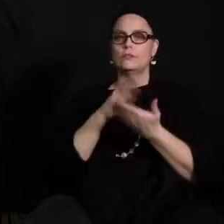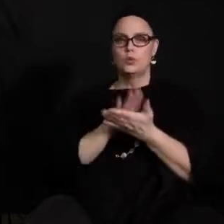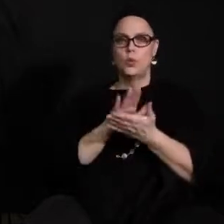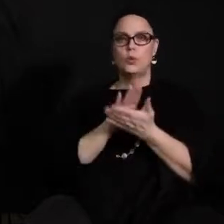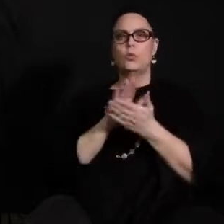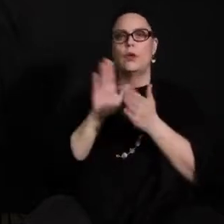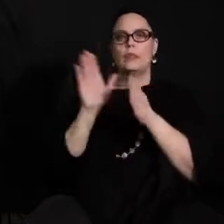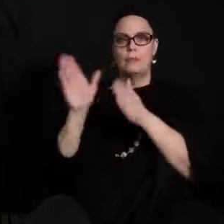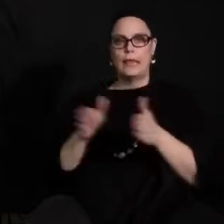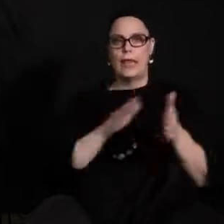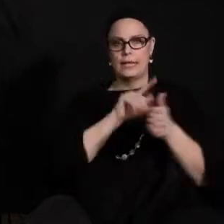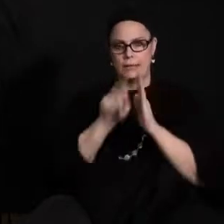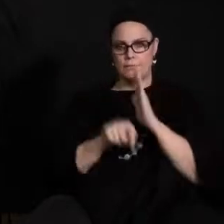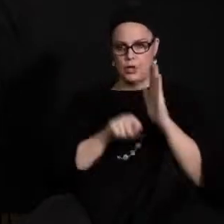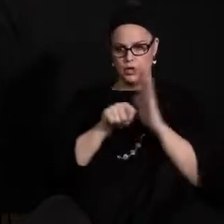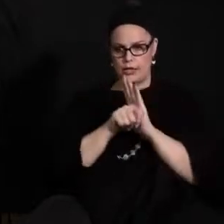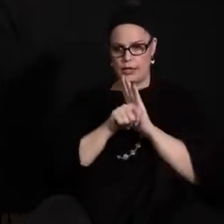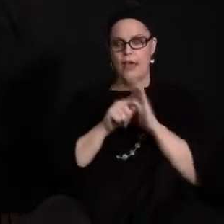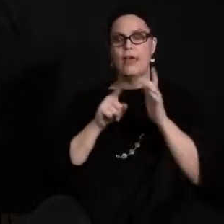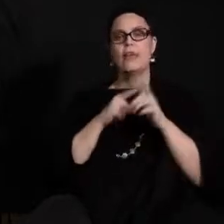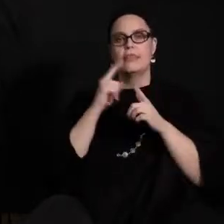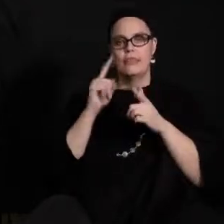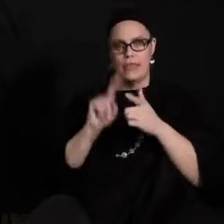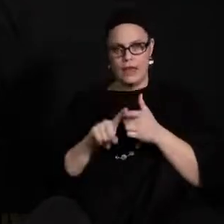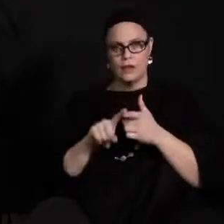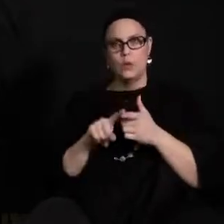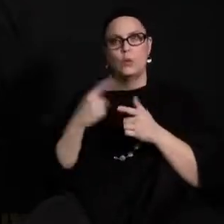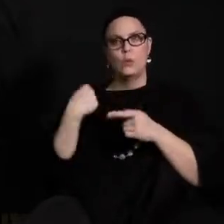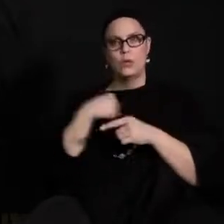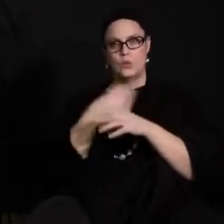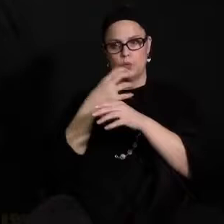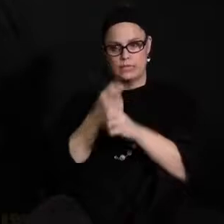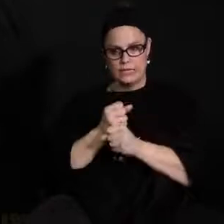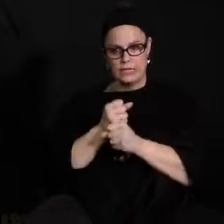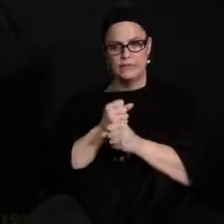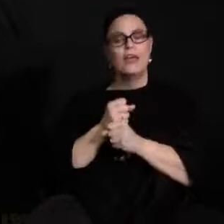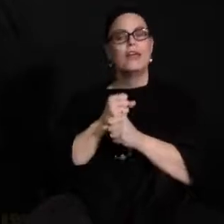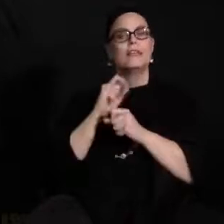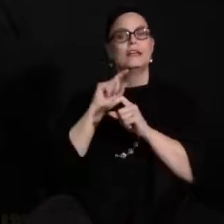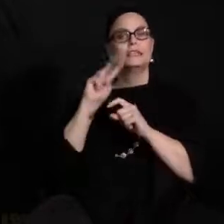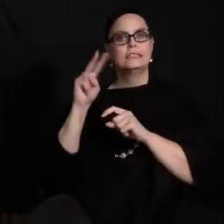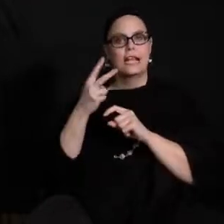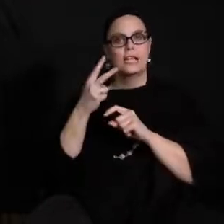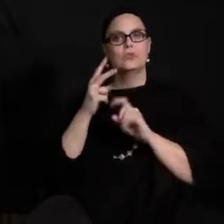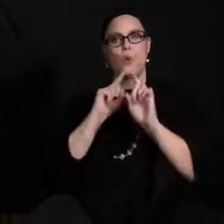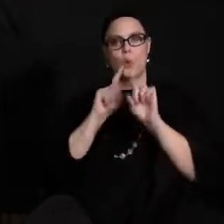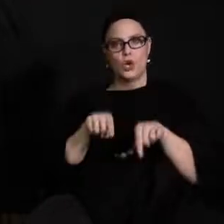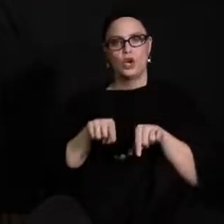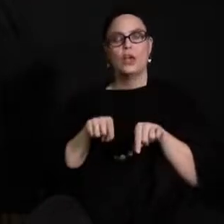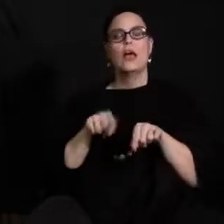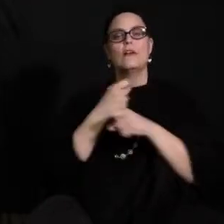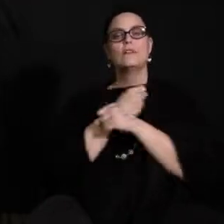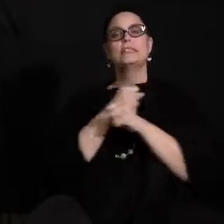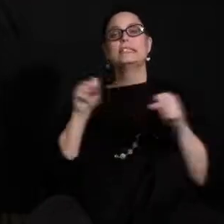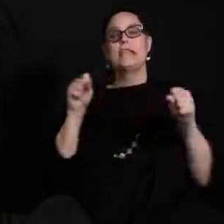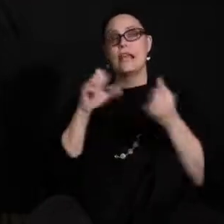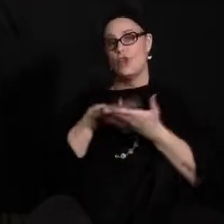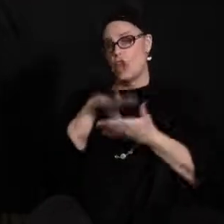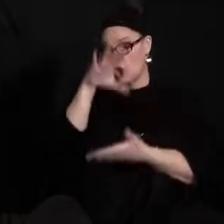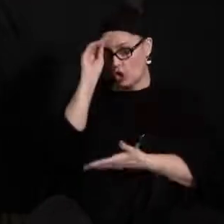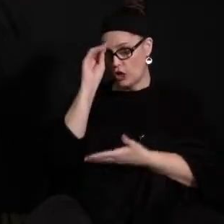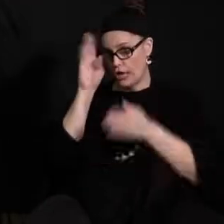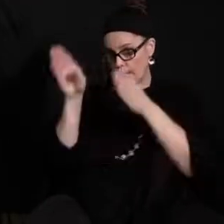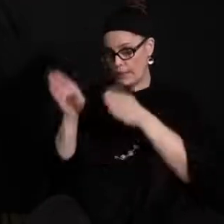On July 30th we received executive order 2082 and that was the safe learning plan so it laid the framework for